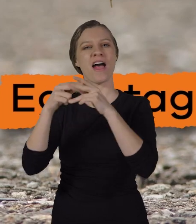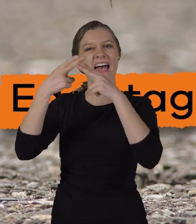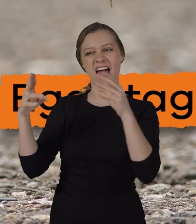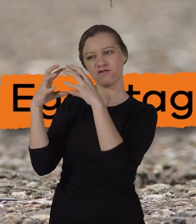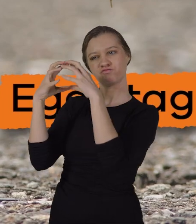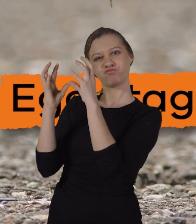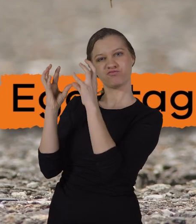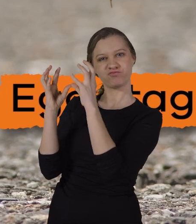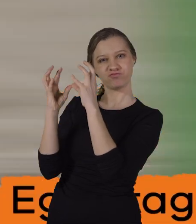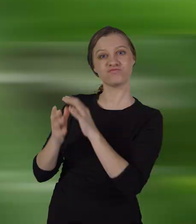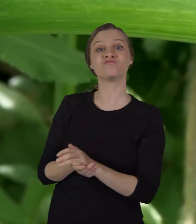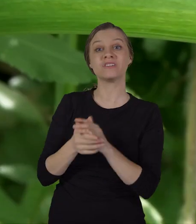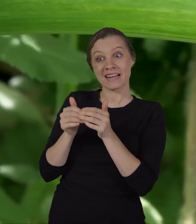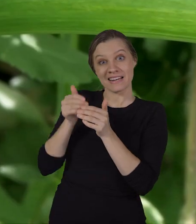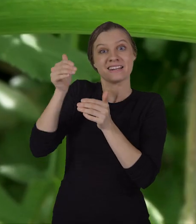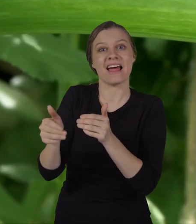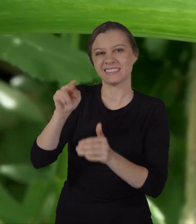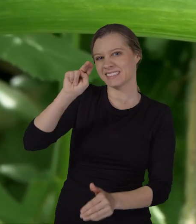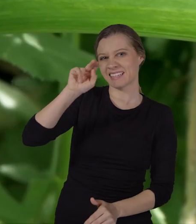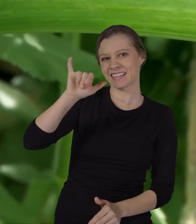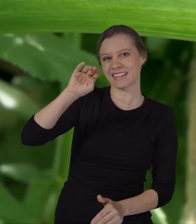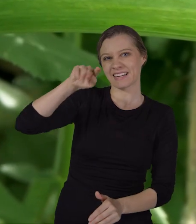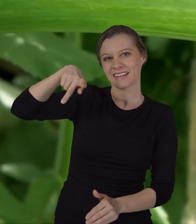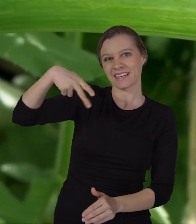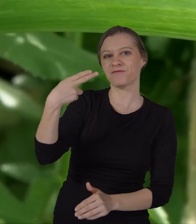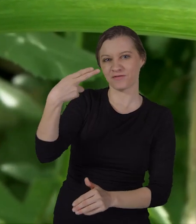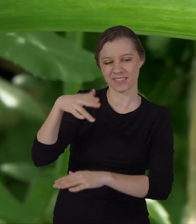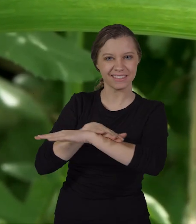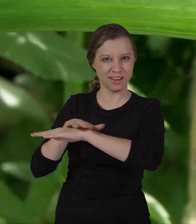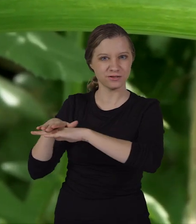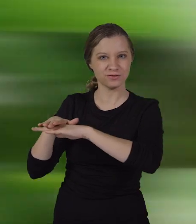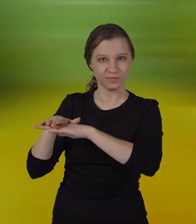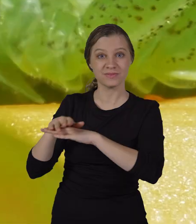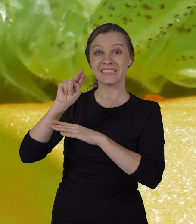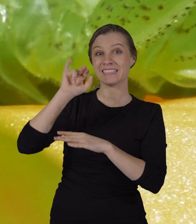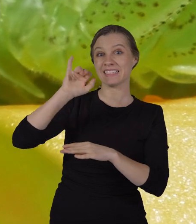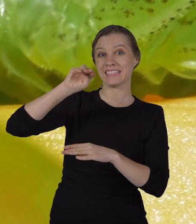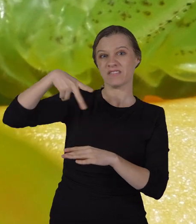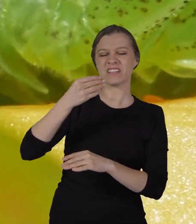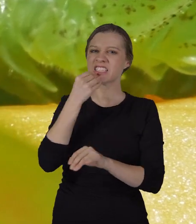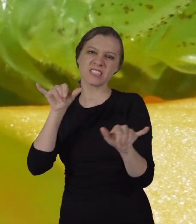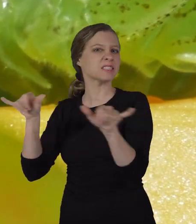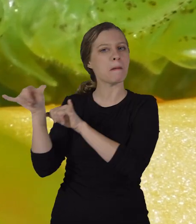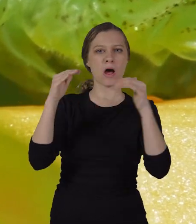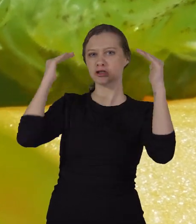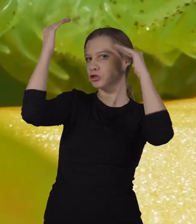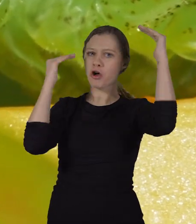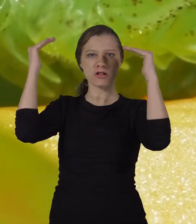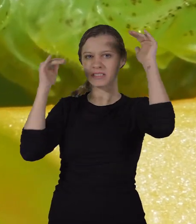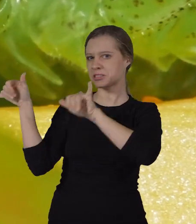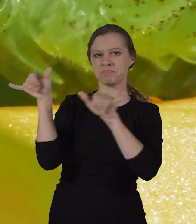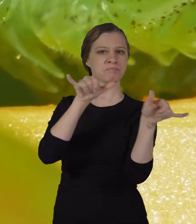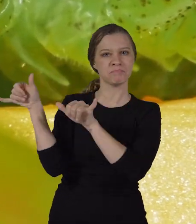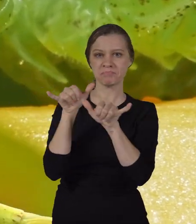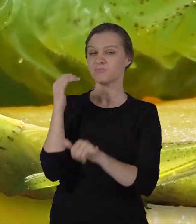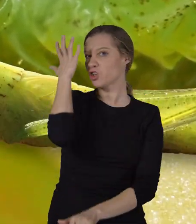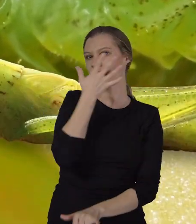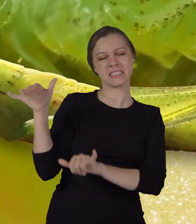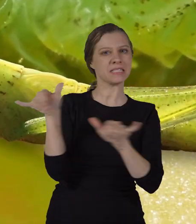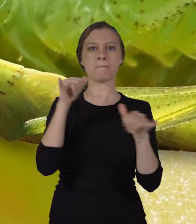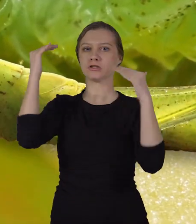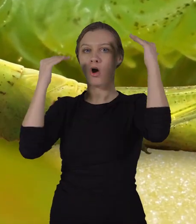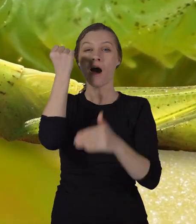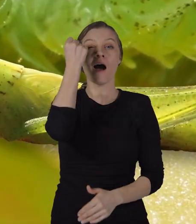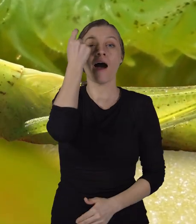with the egg stage this is followed by the nymph stage nymphs eat the same food as adults and